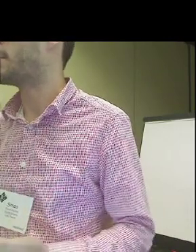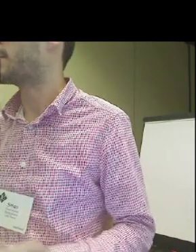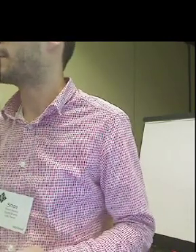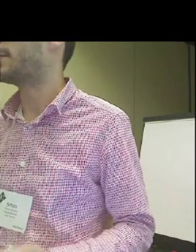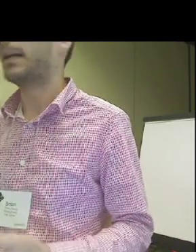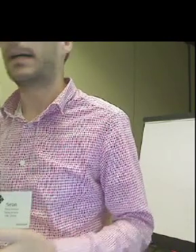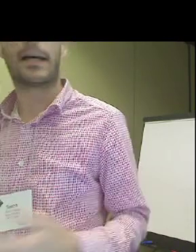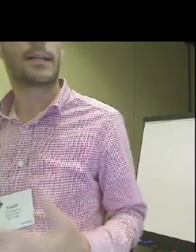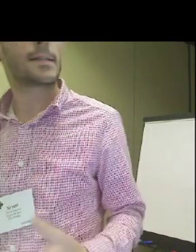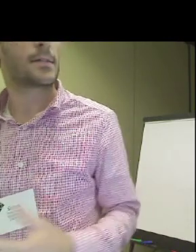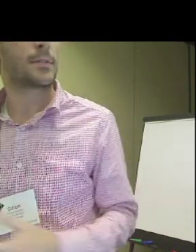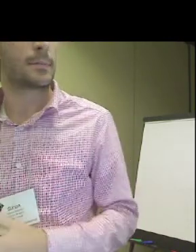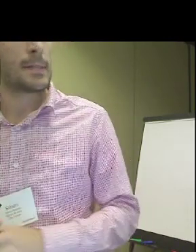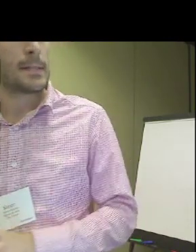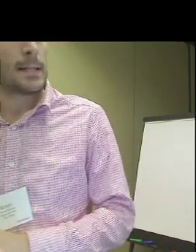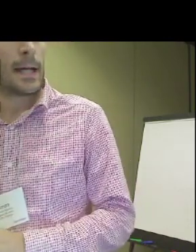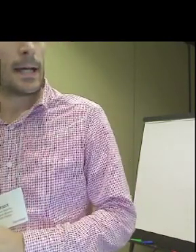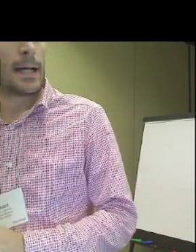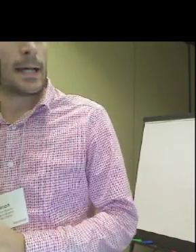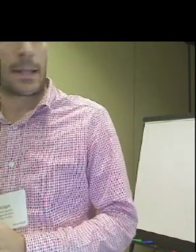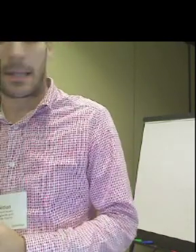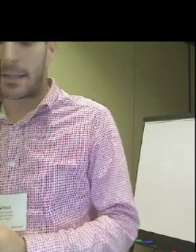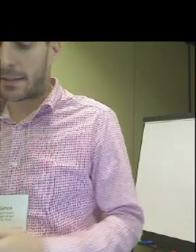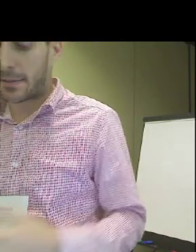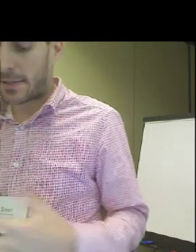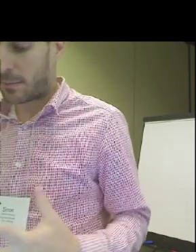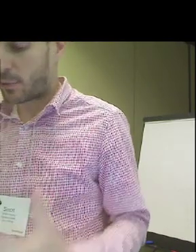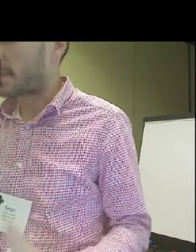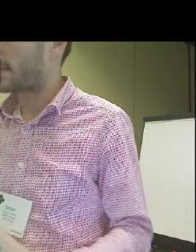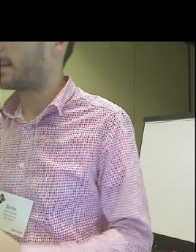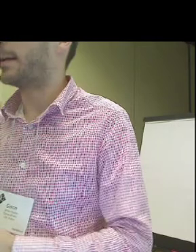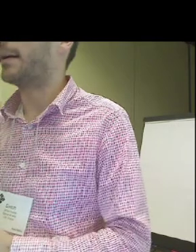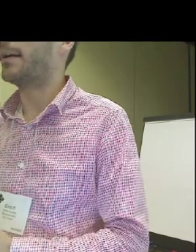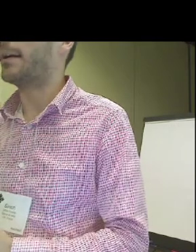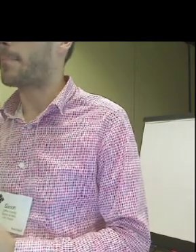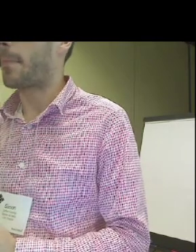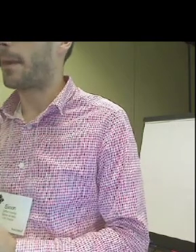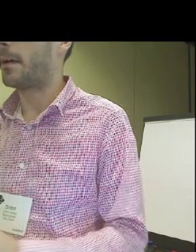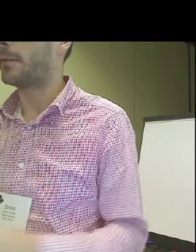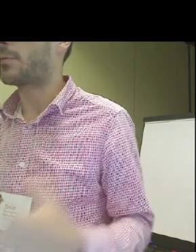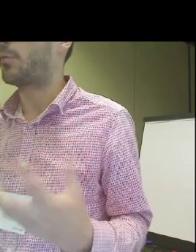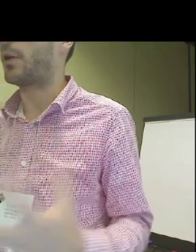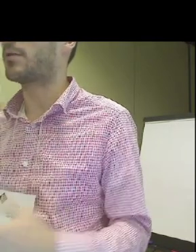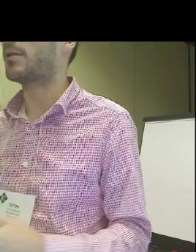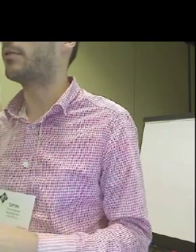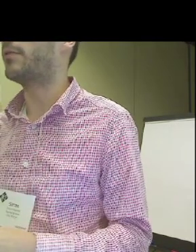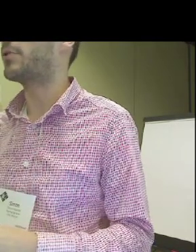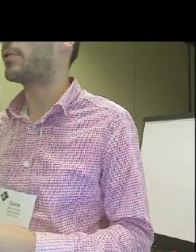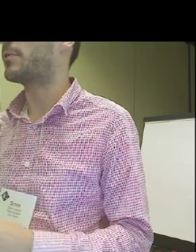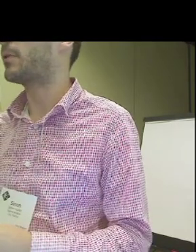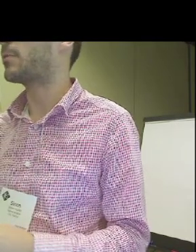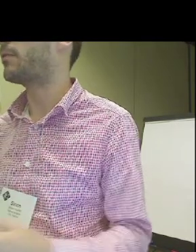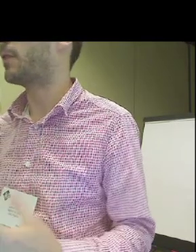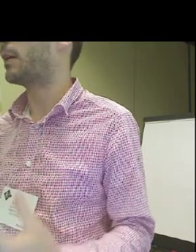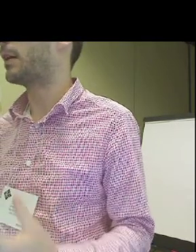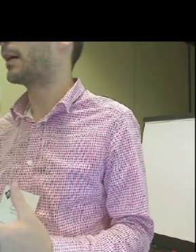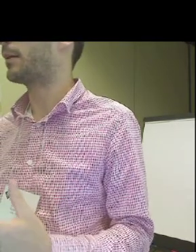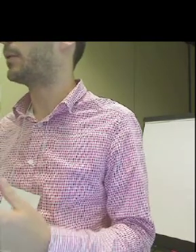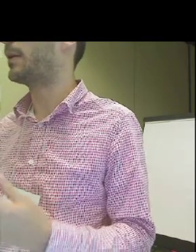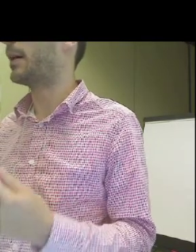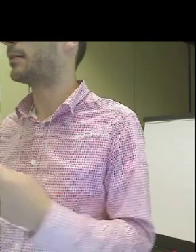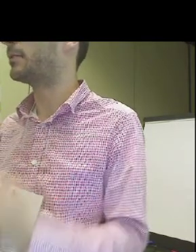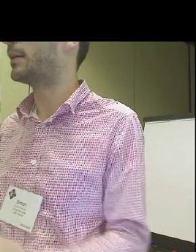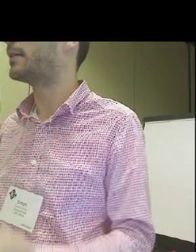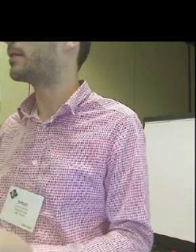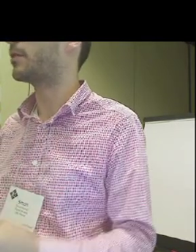but also libraries and etc. And then second step was how to spread those innovations, because we felt